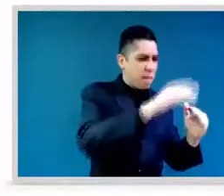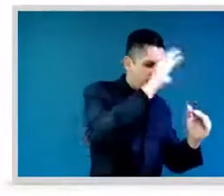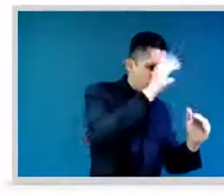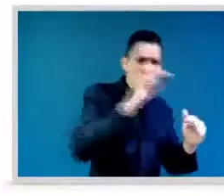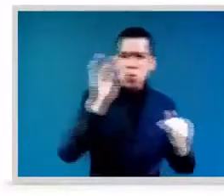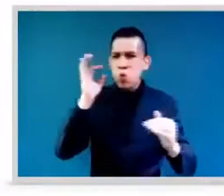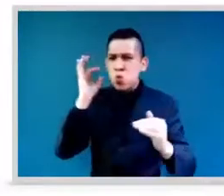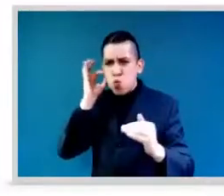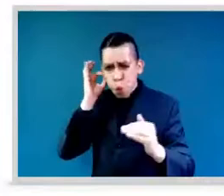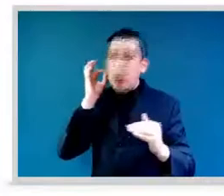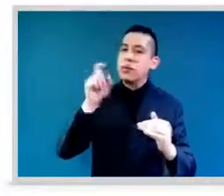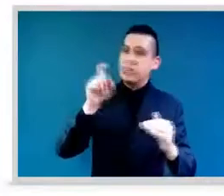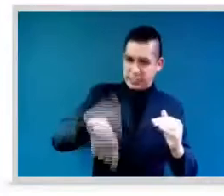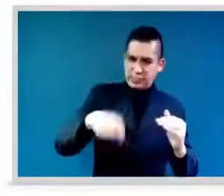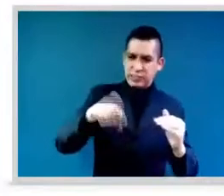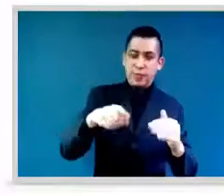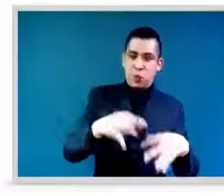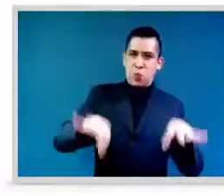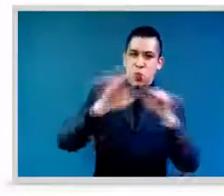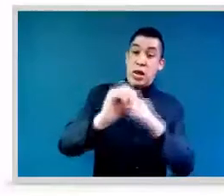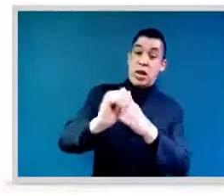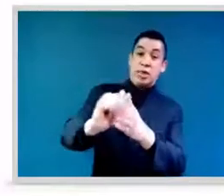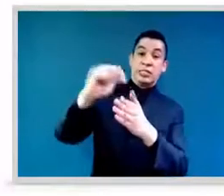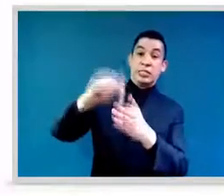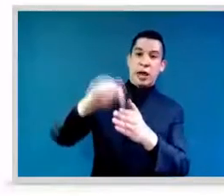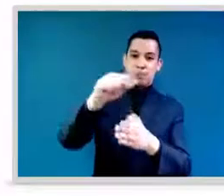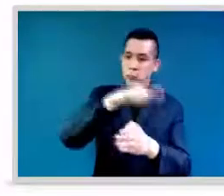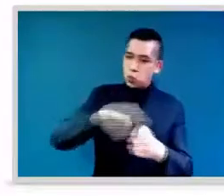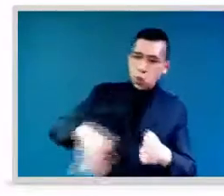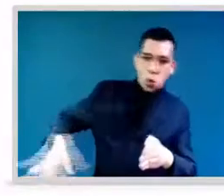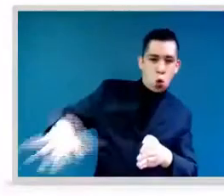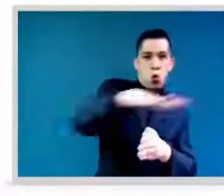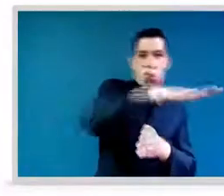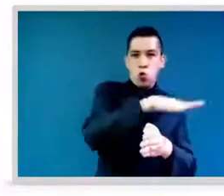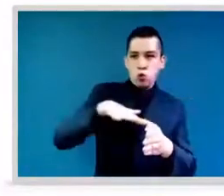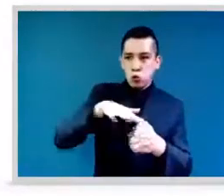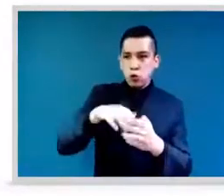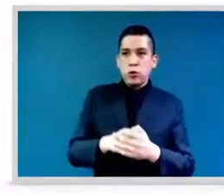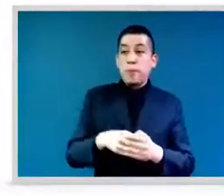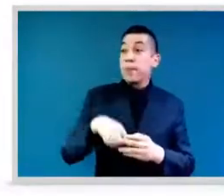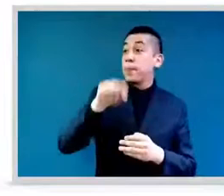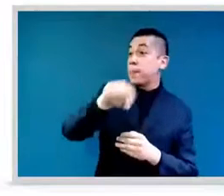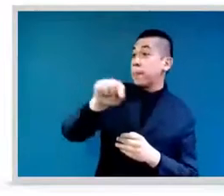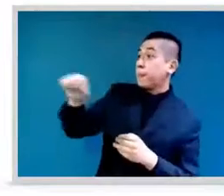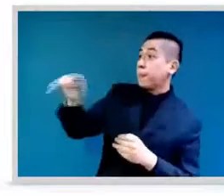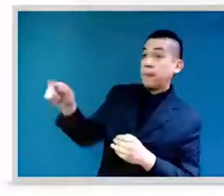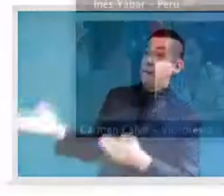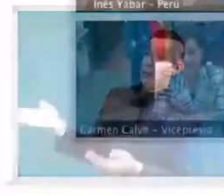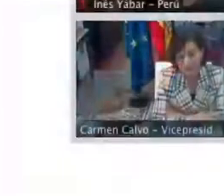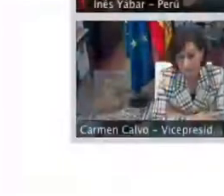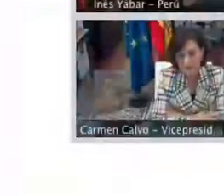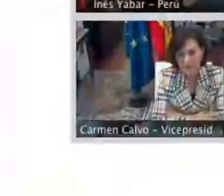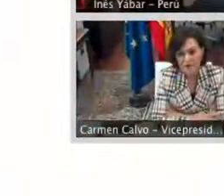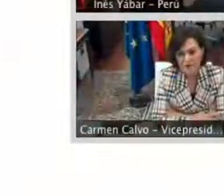with the liderazgo of the United Nations, of all of us, of all of of that we are able to, when we advance, to realize that we have to do